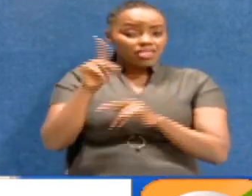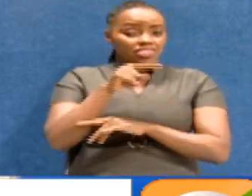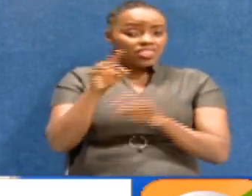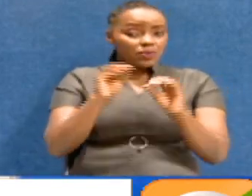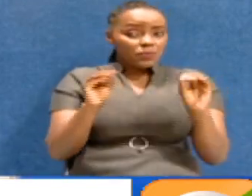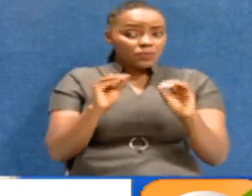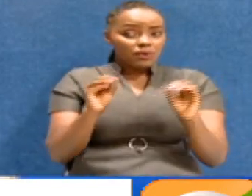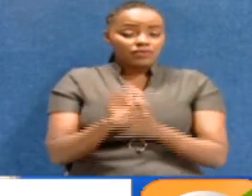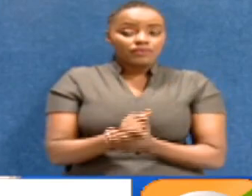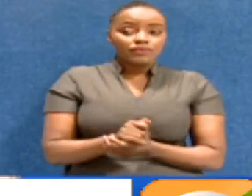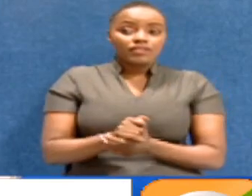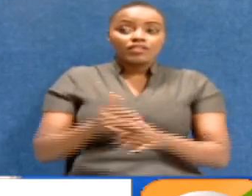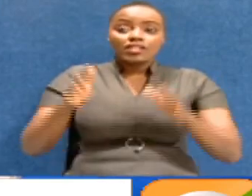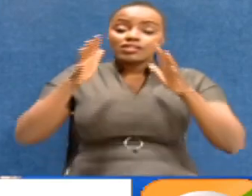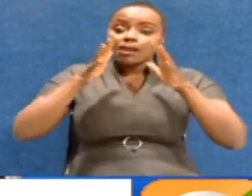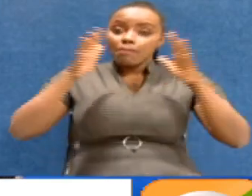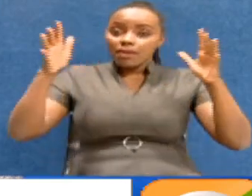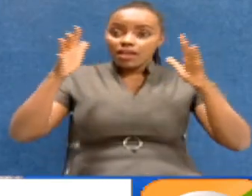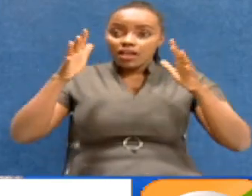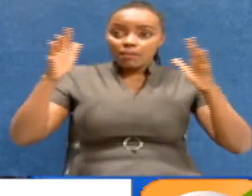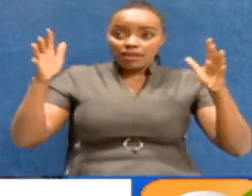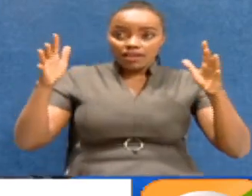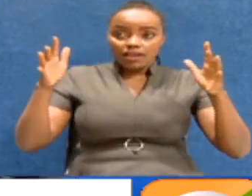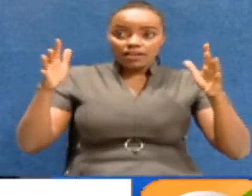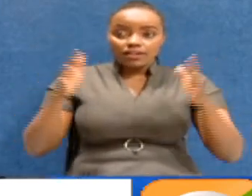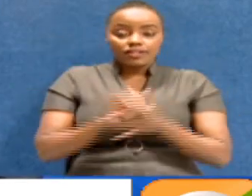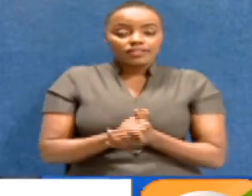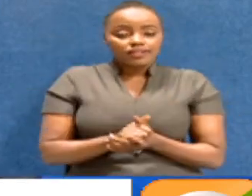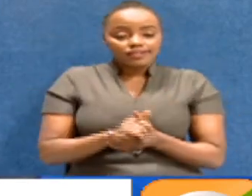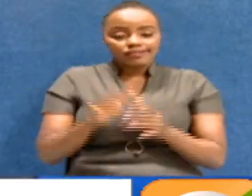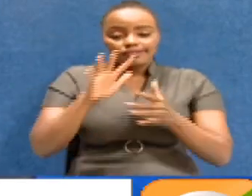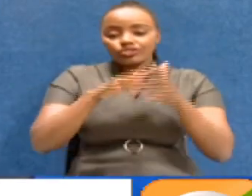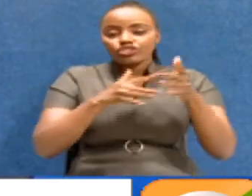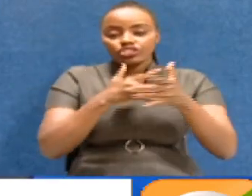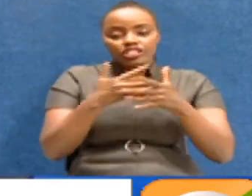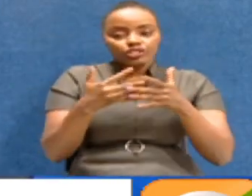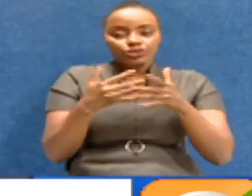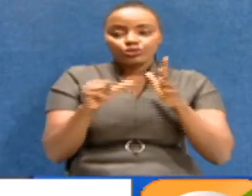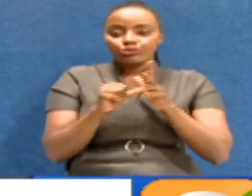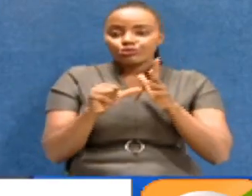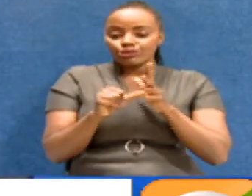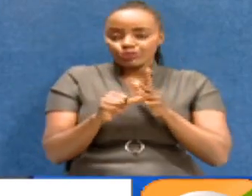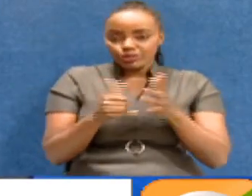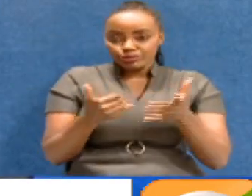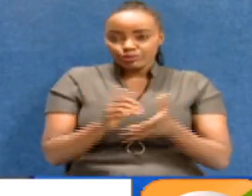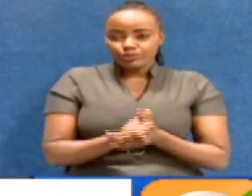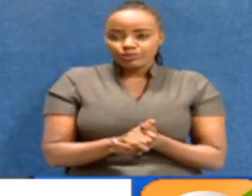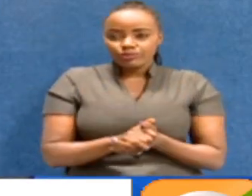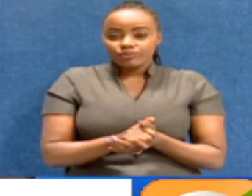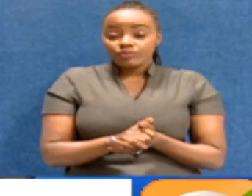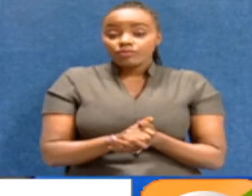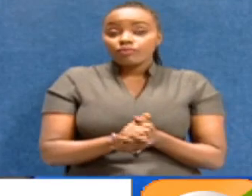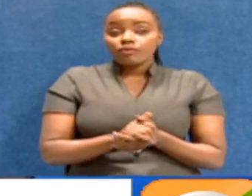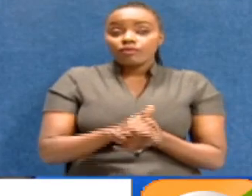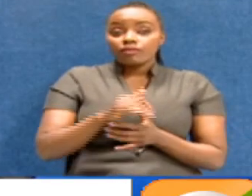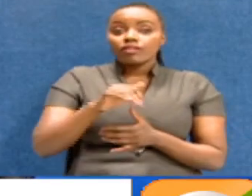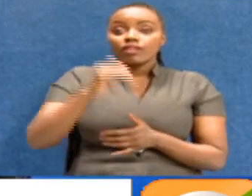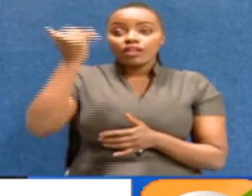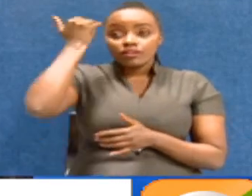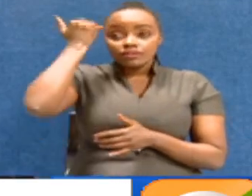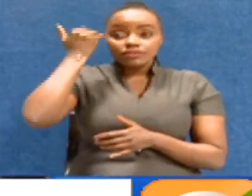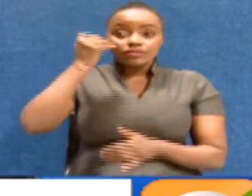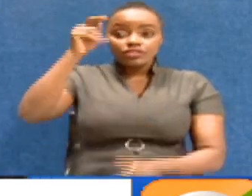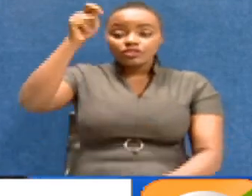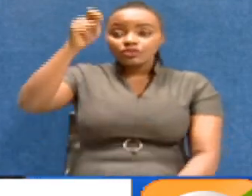there's a major, major, major structural fault in the judiciary that